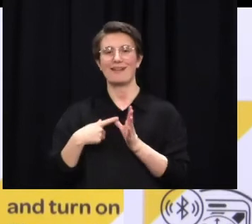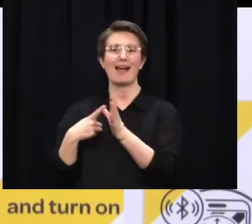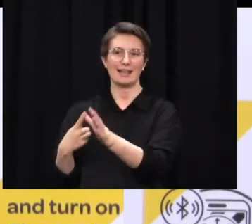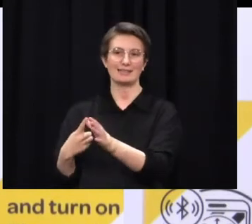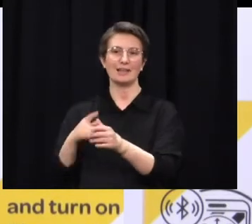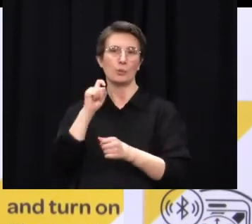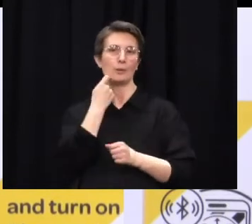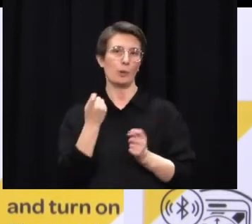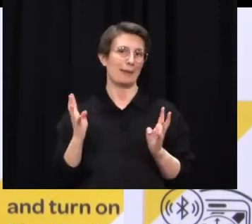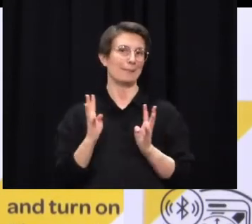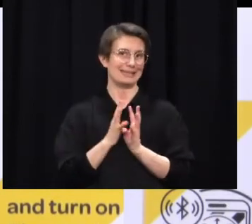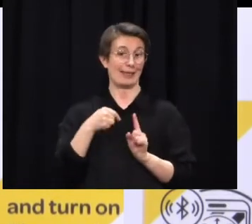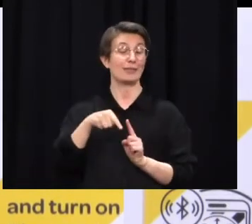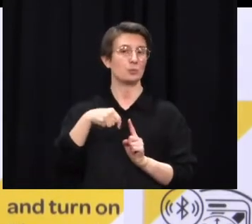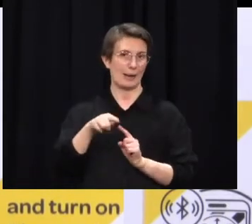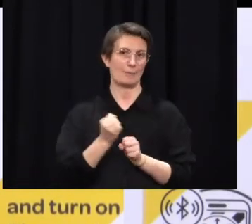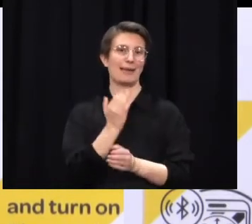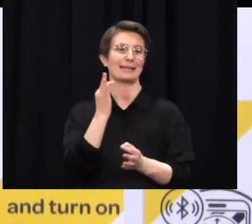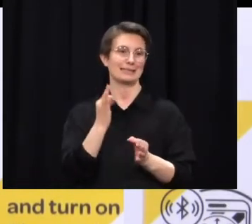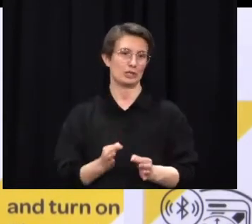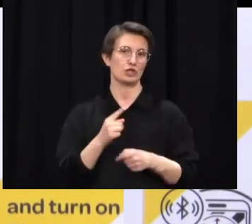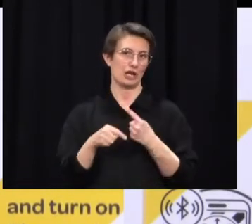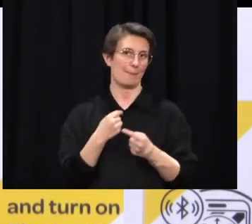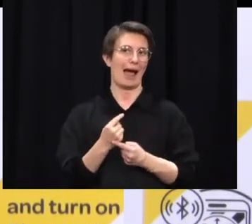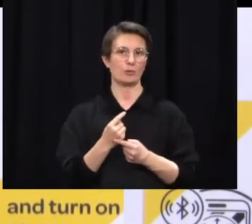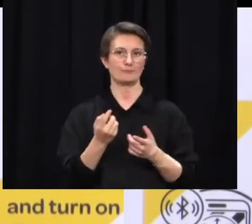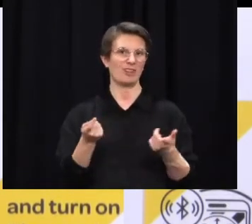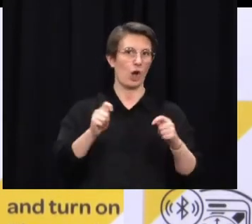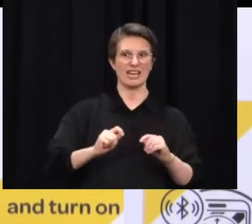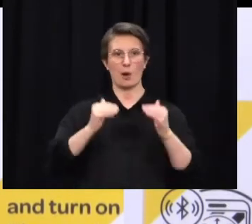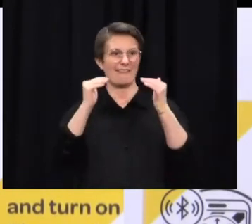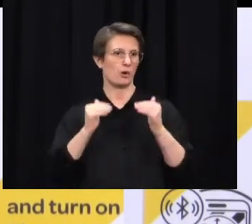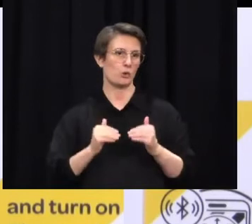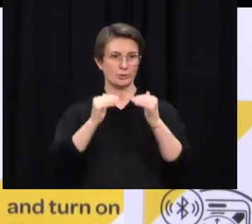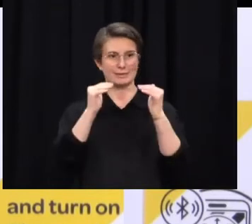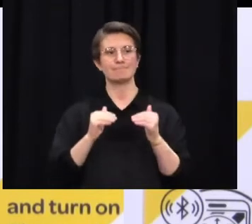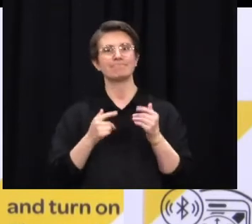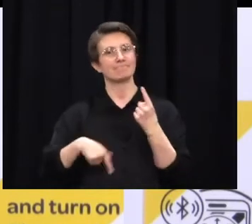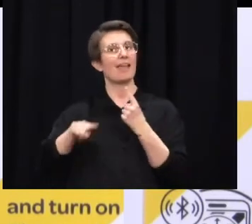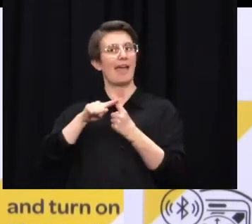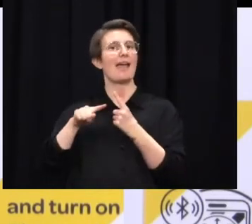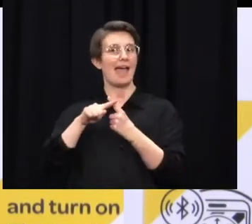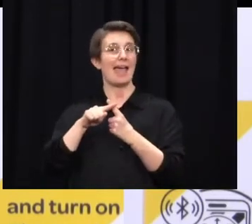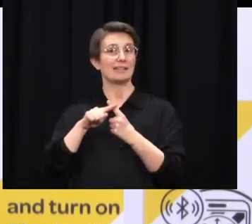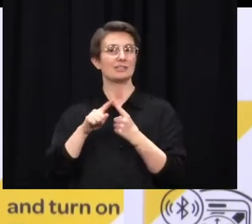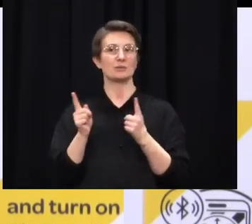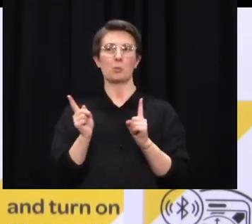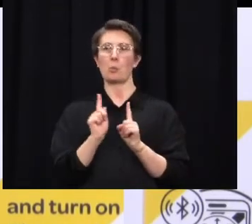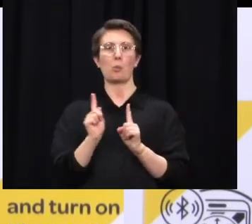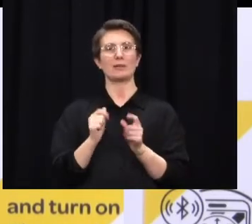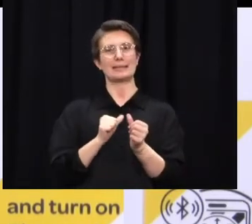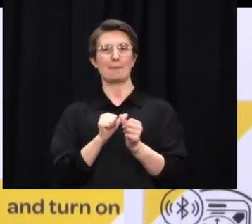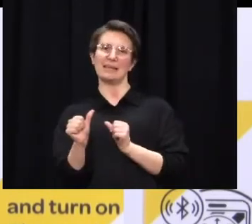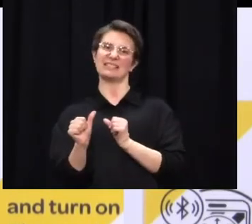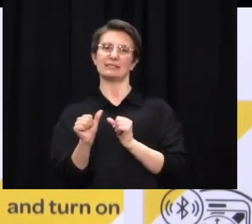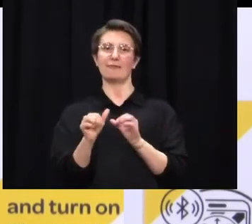of course, will include how we ensure democratic scrutiny in the event that Parliament is unable to meet in person as it normally would. And that will